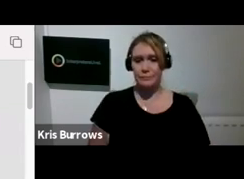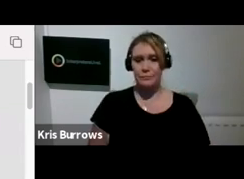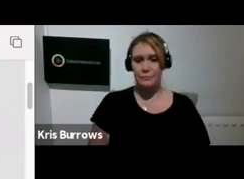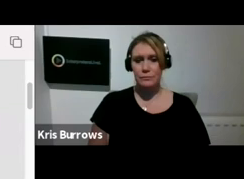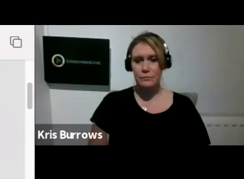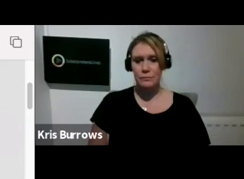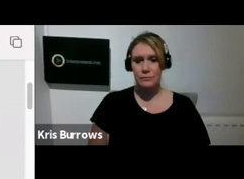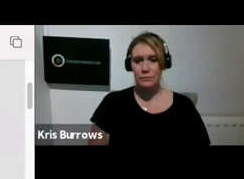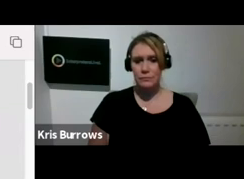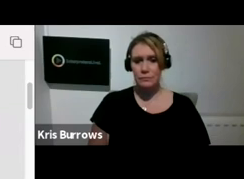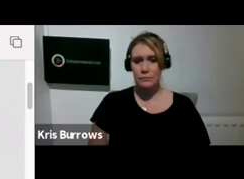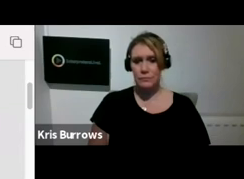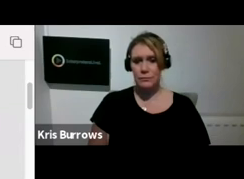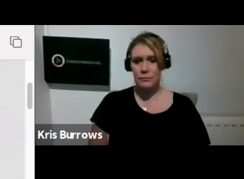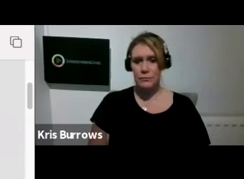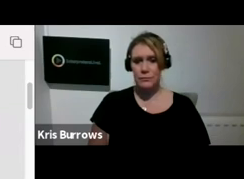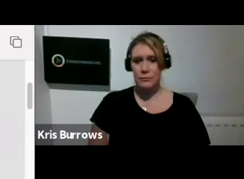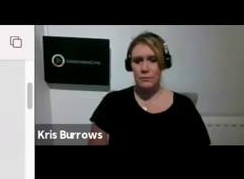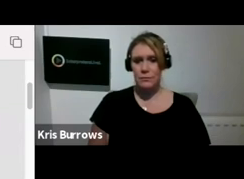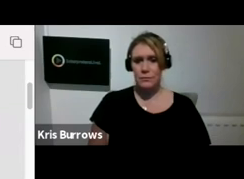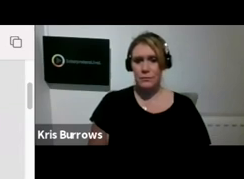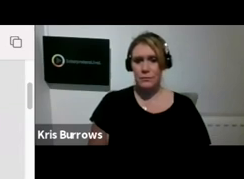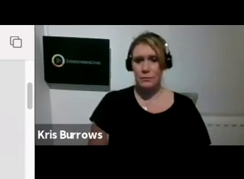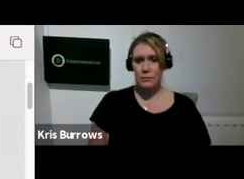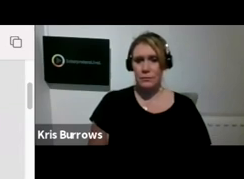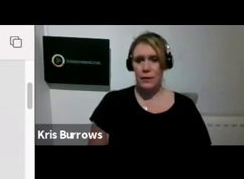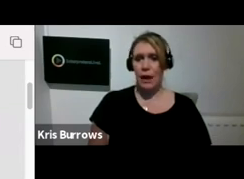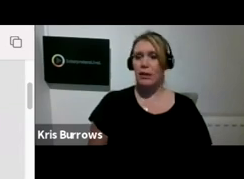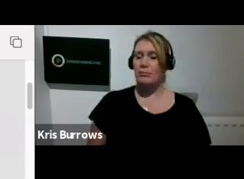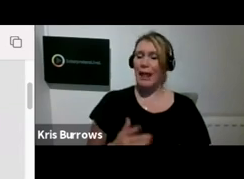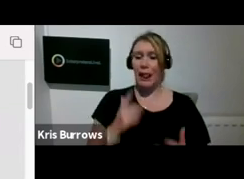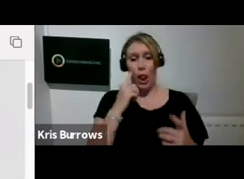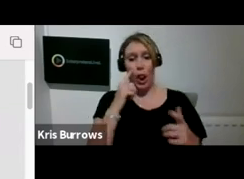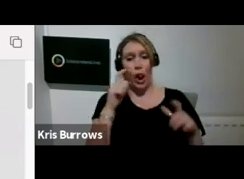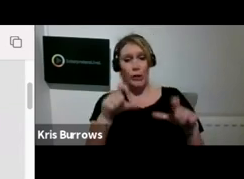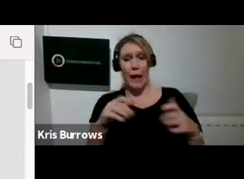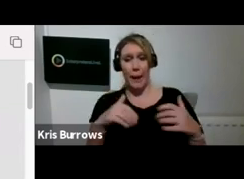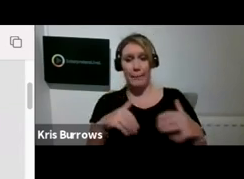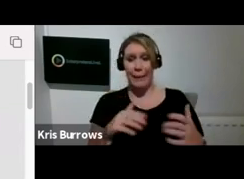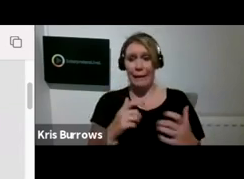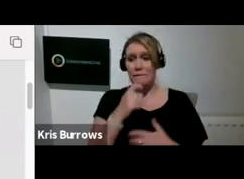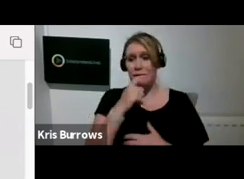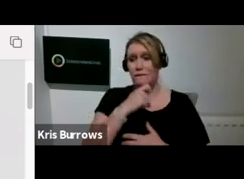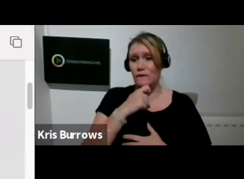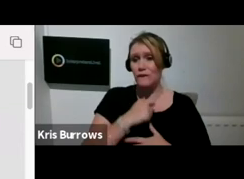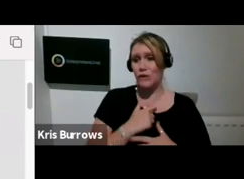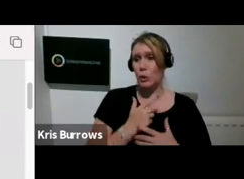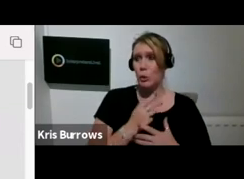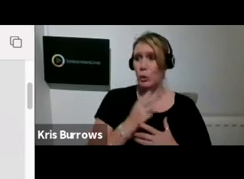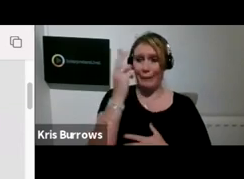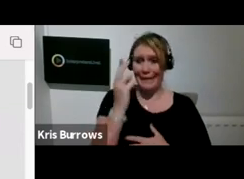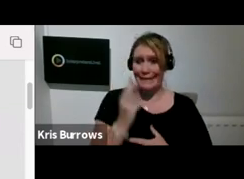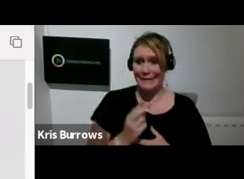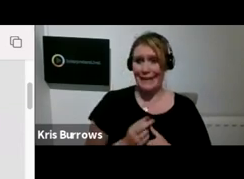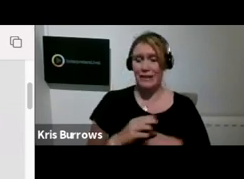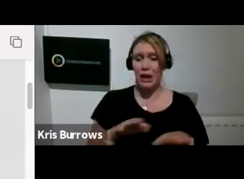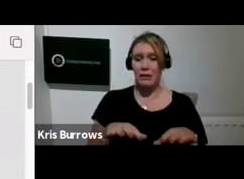I did a series of paintings during lockdown this year, so I started doing portraits and